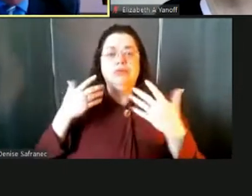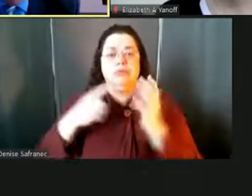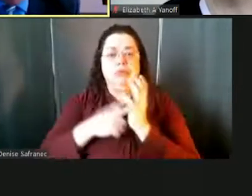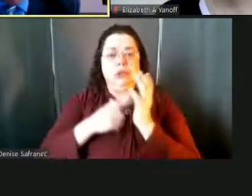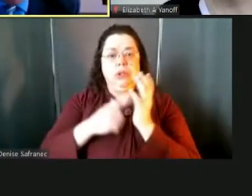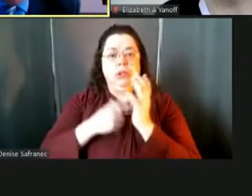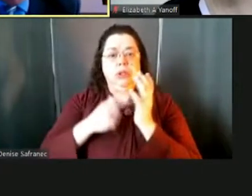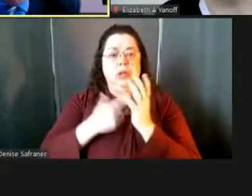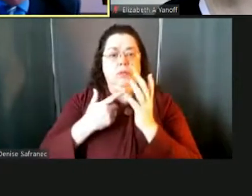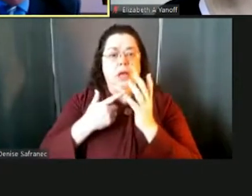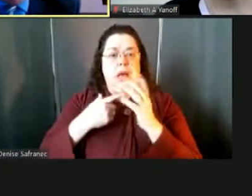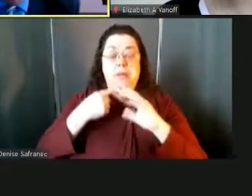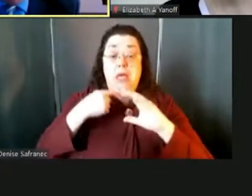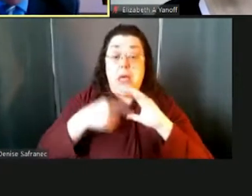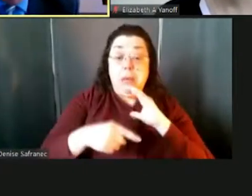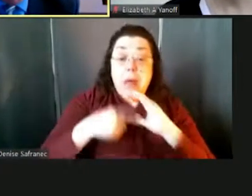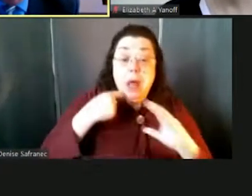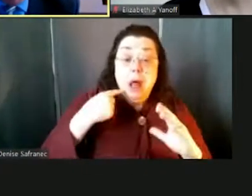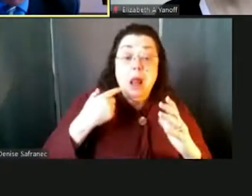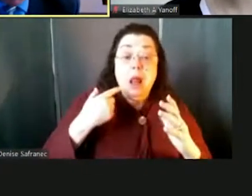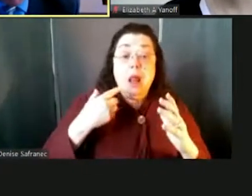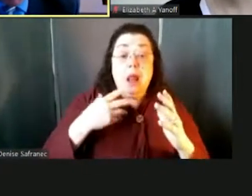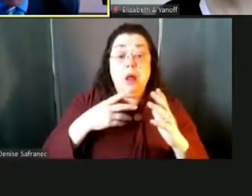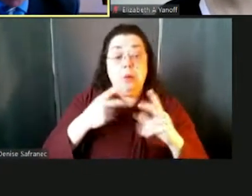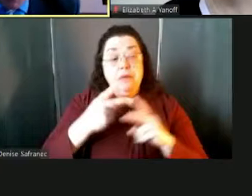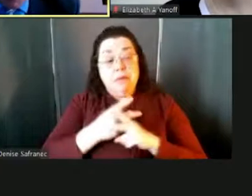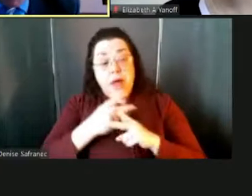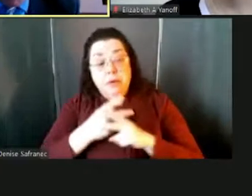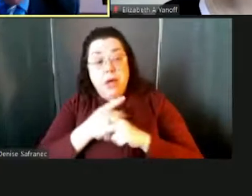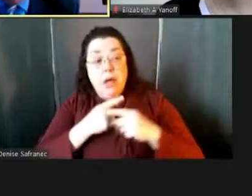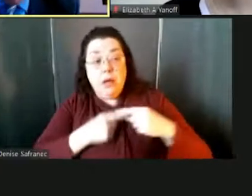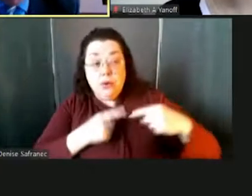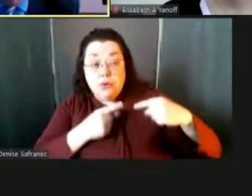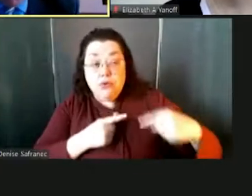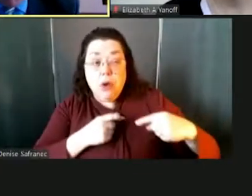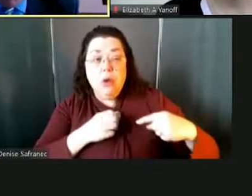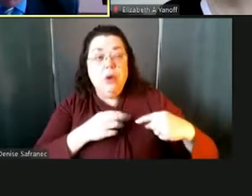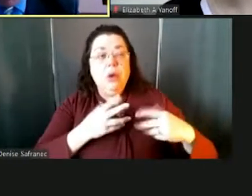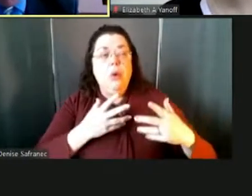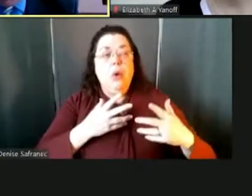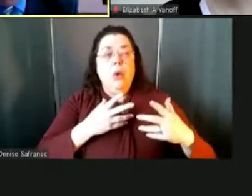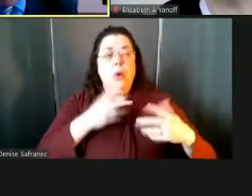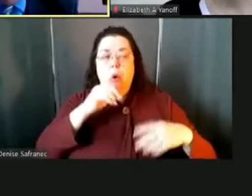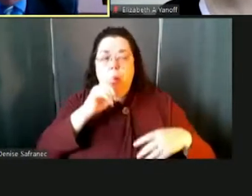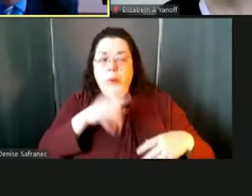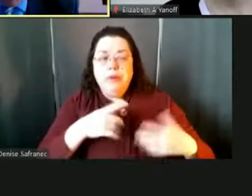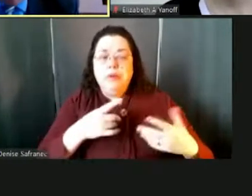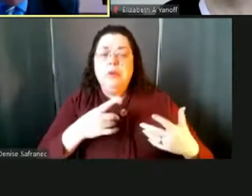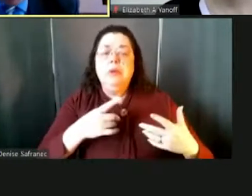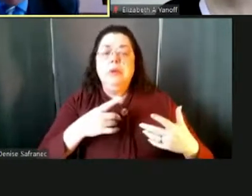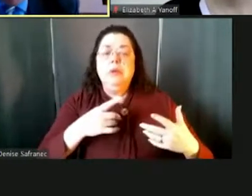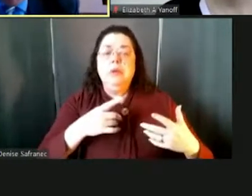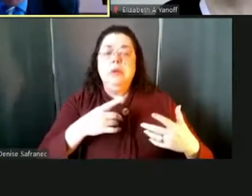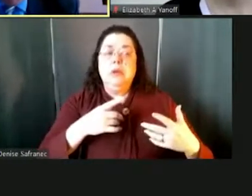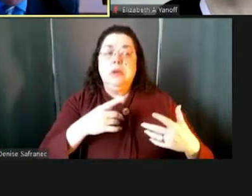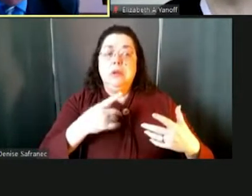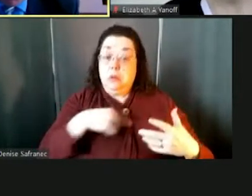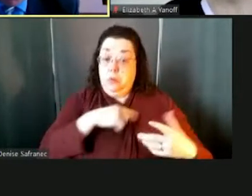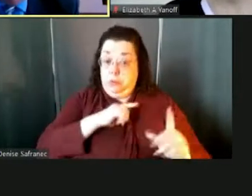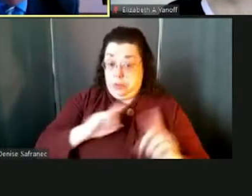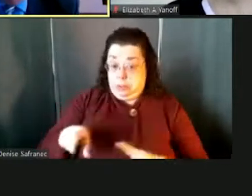through emails, uh, we learn about a particular struggle of a kindergartner or a first grader and how we can respond to that.